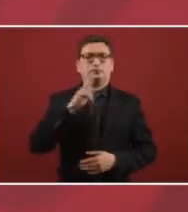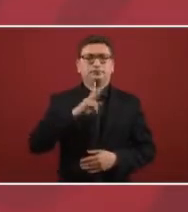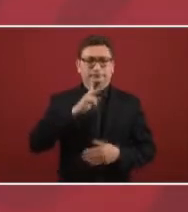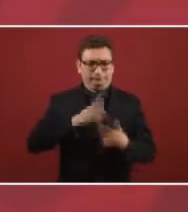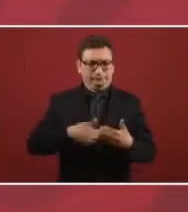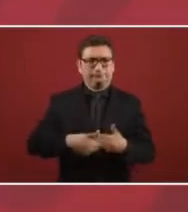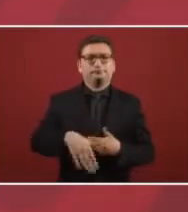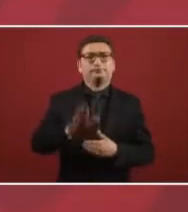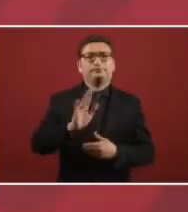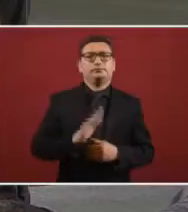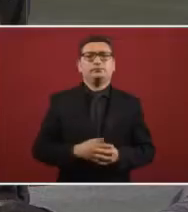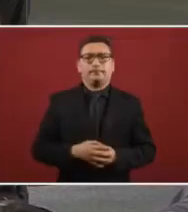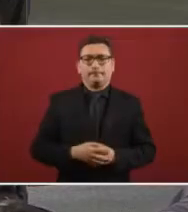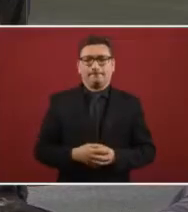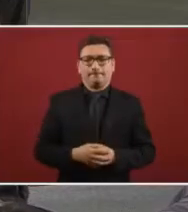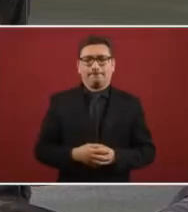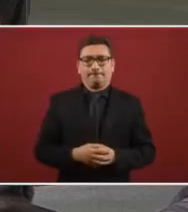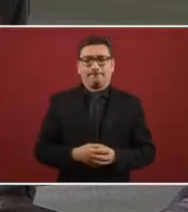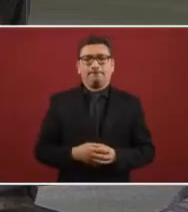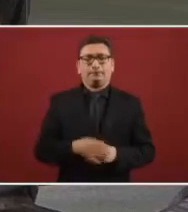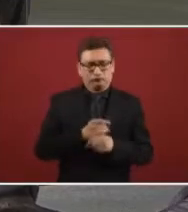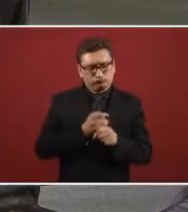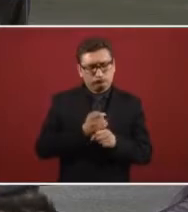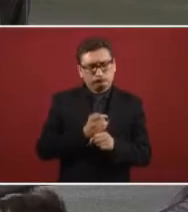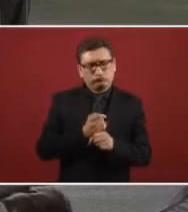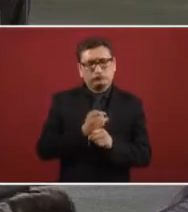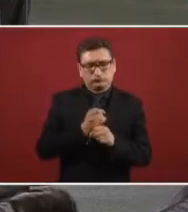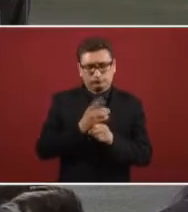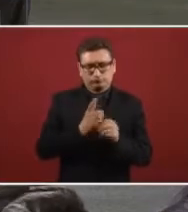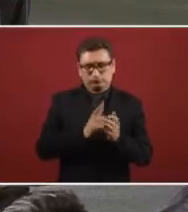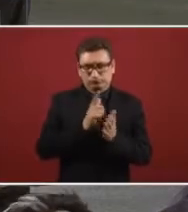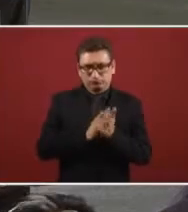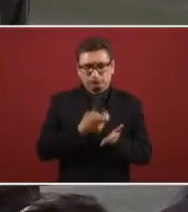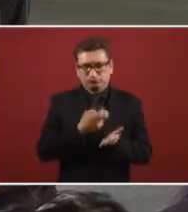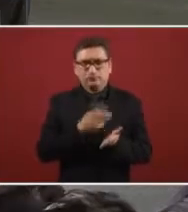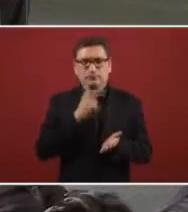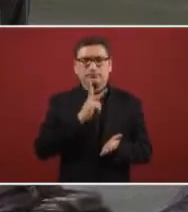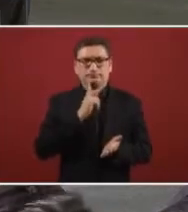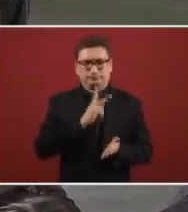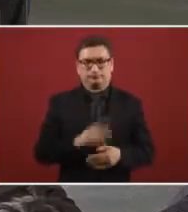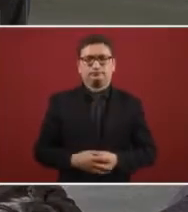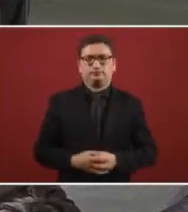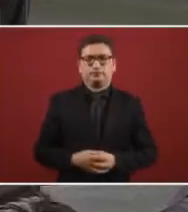Let's see what happens with the matter of, the legal matters.